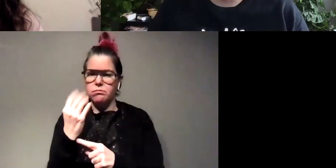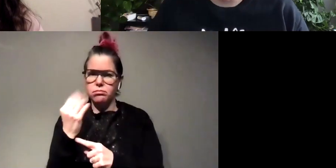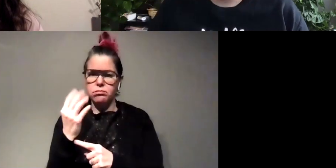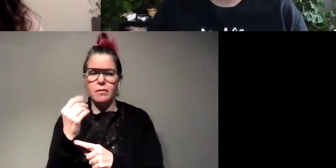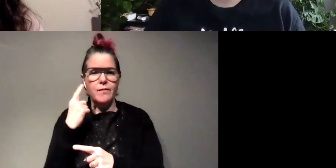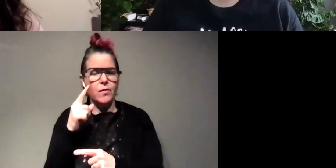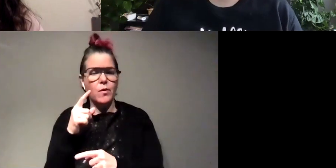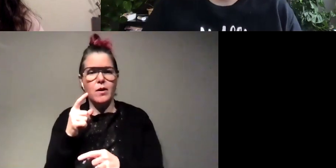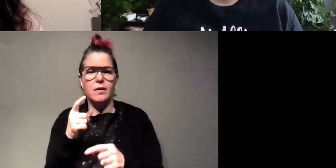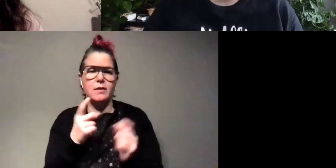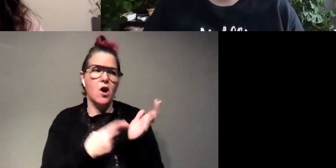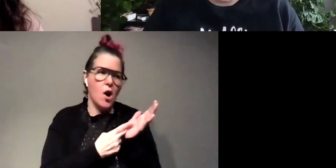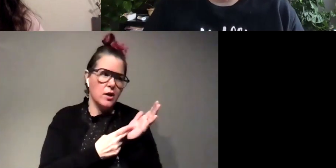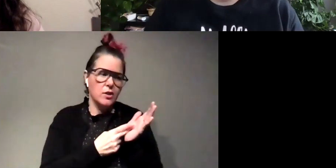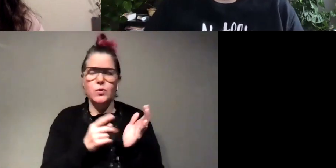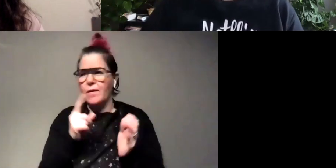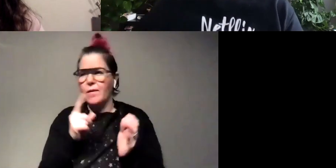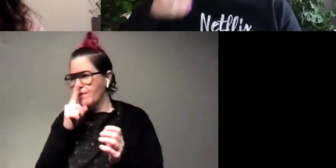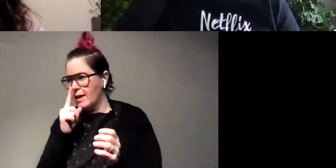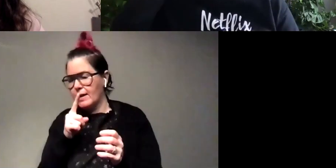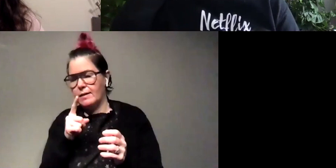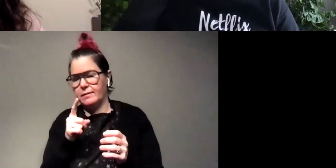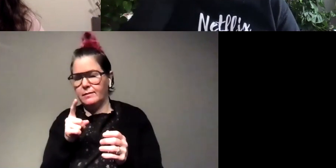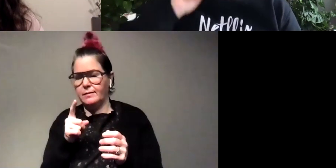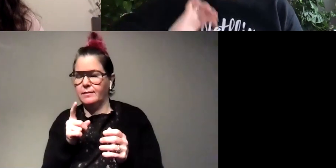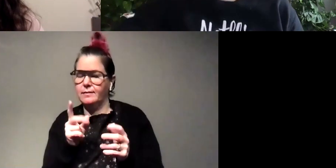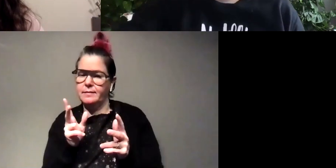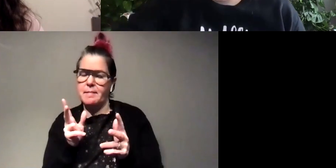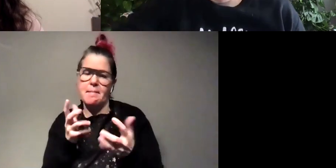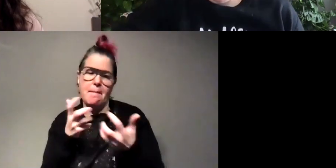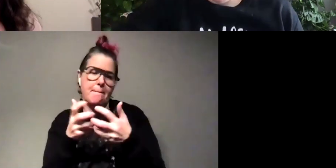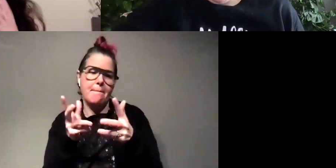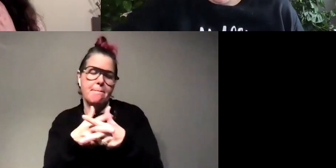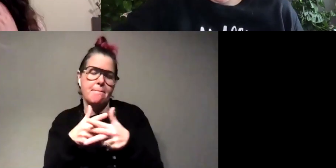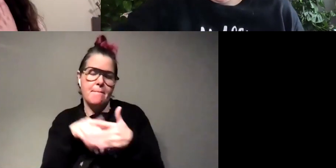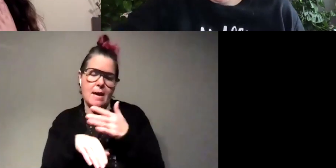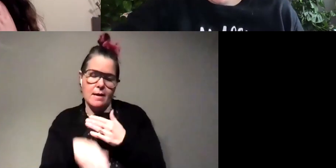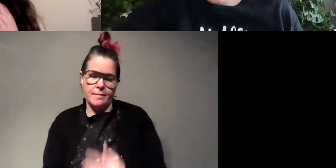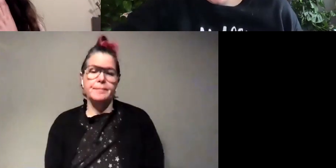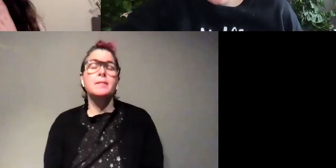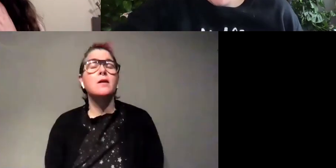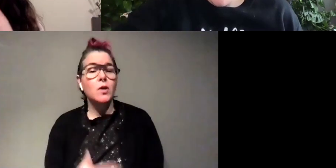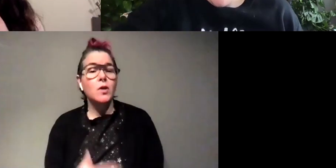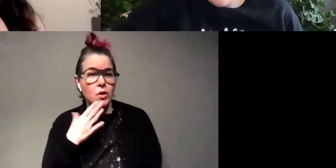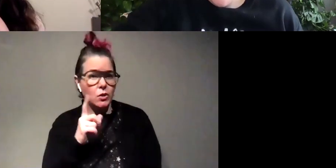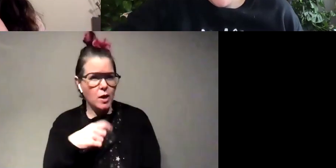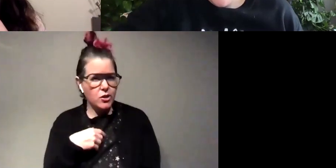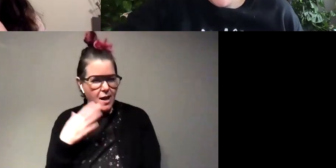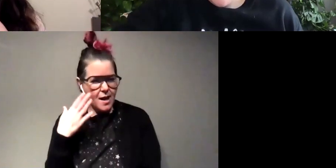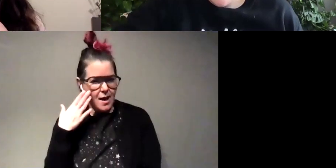honest versus dishonest signals oh that's a um that's a great question i don't know that